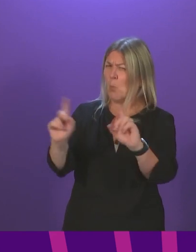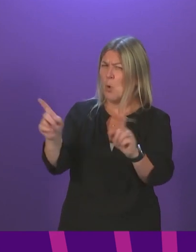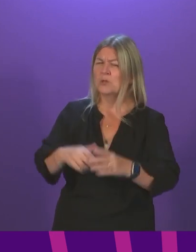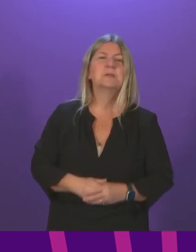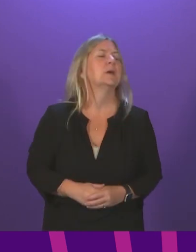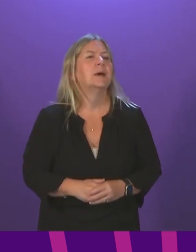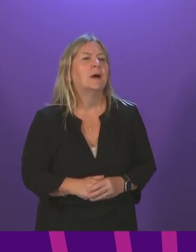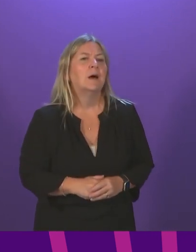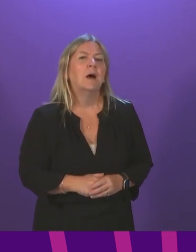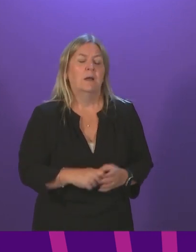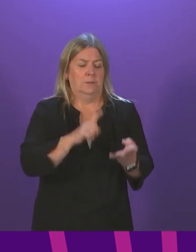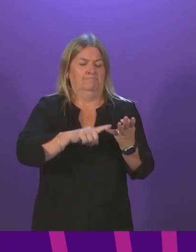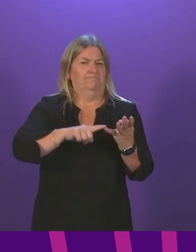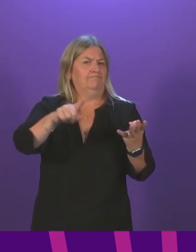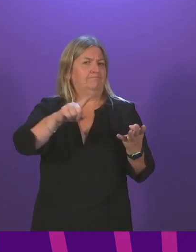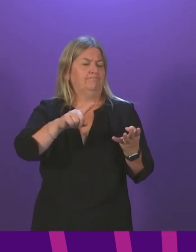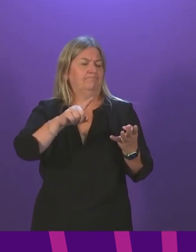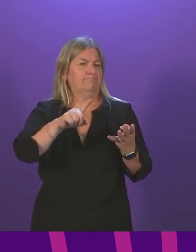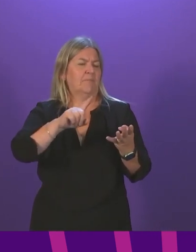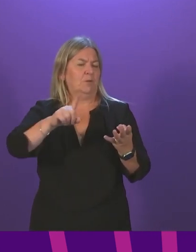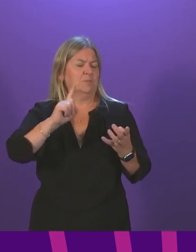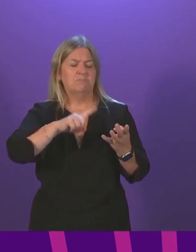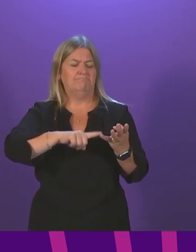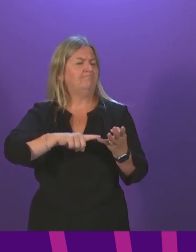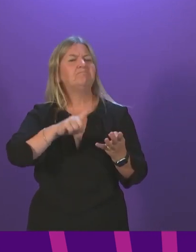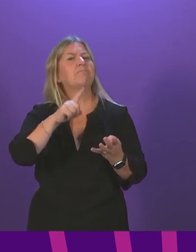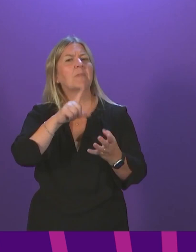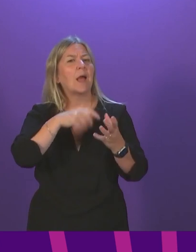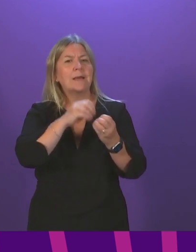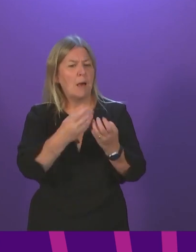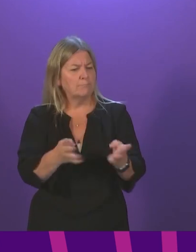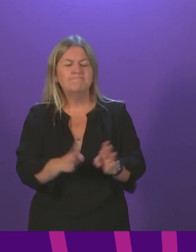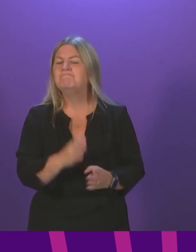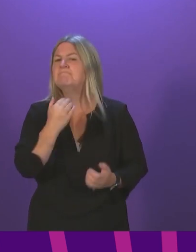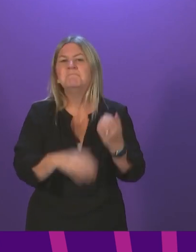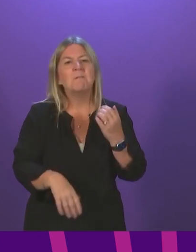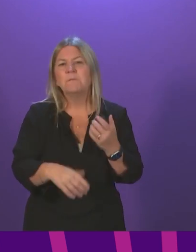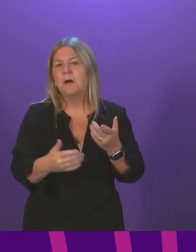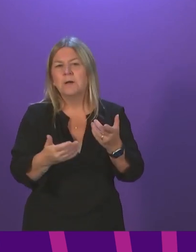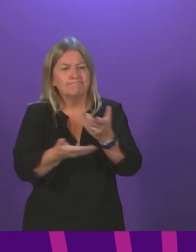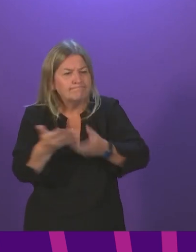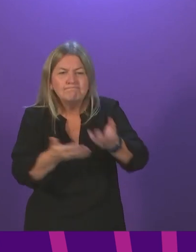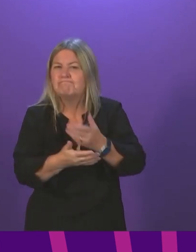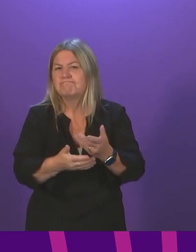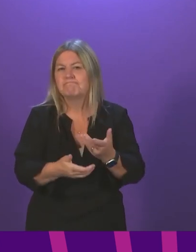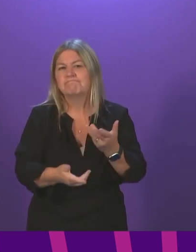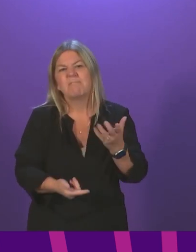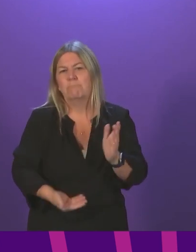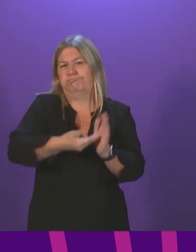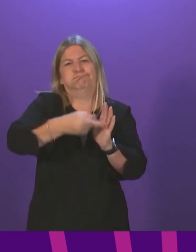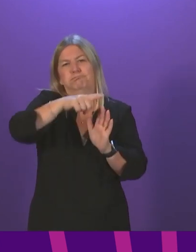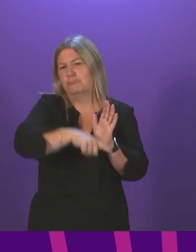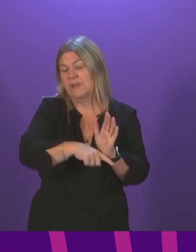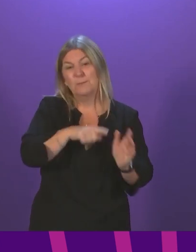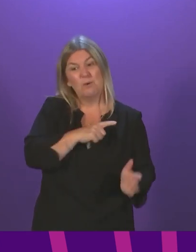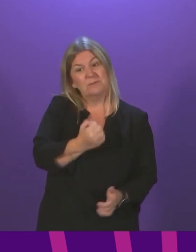Cabinet didn't consider any additional restrictions this morning because the data that I have narrated suggested that cases are